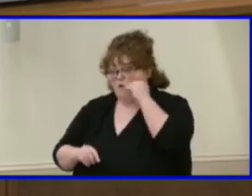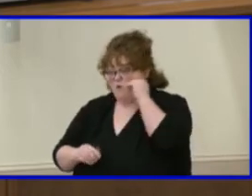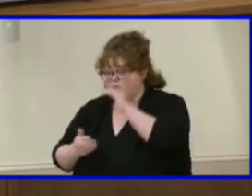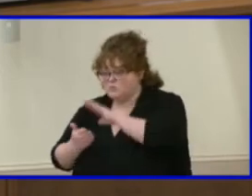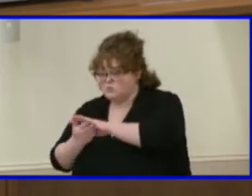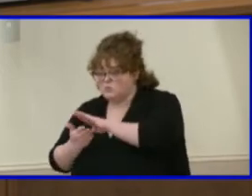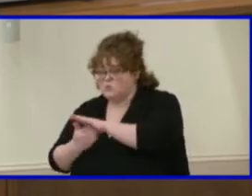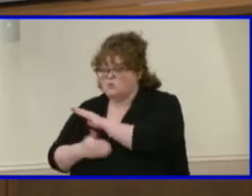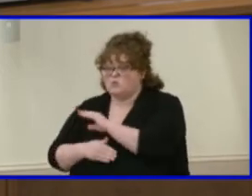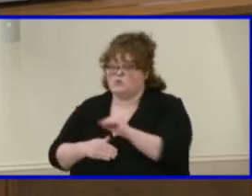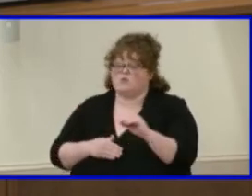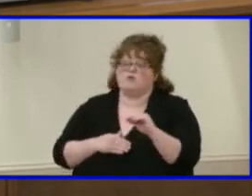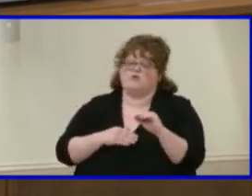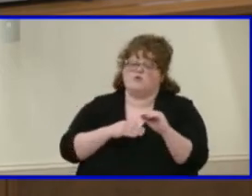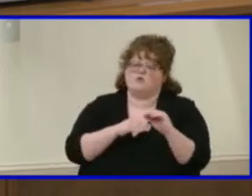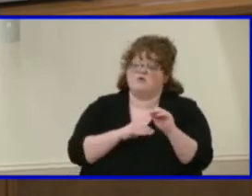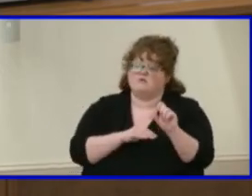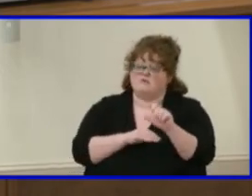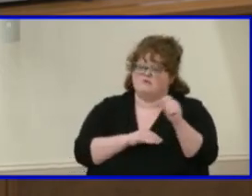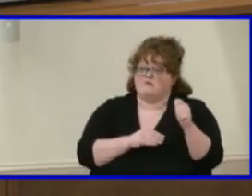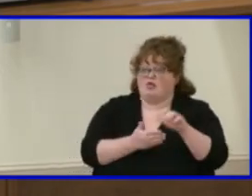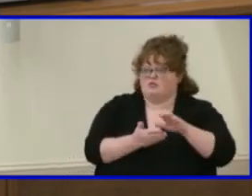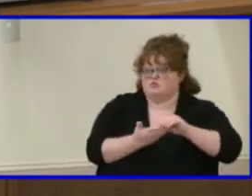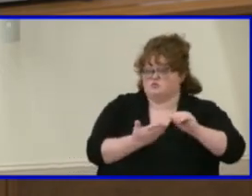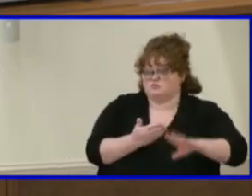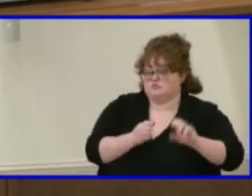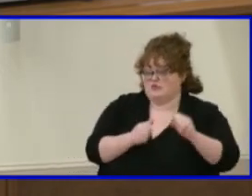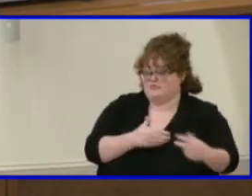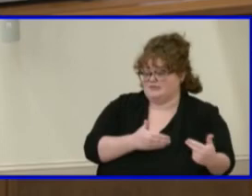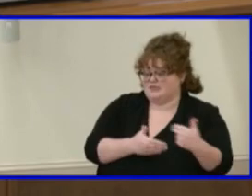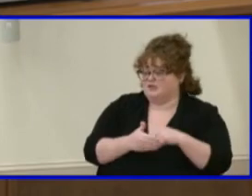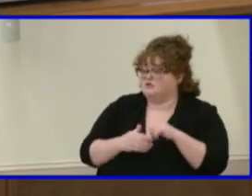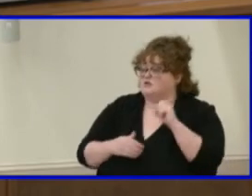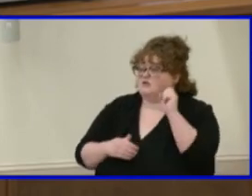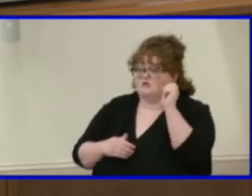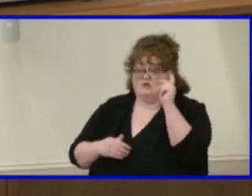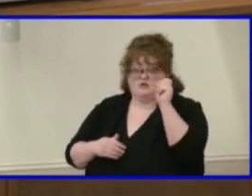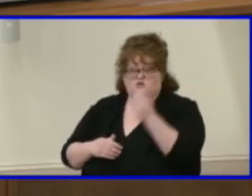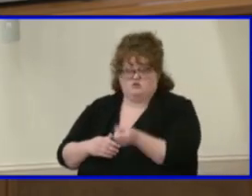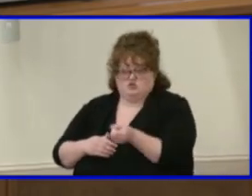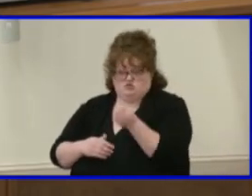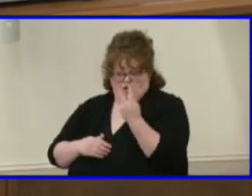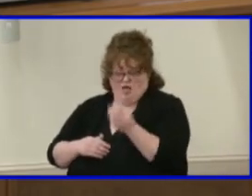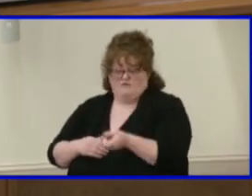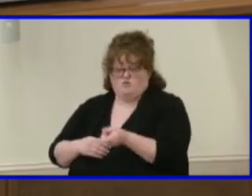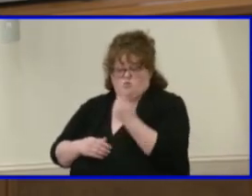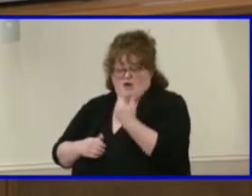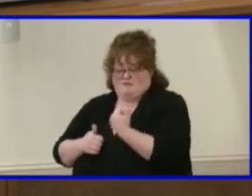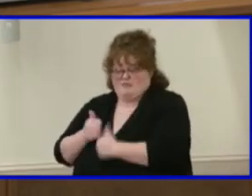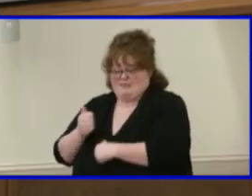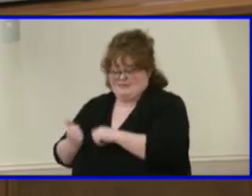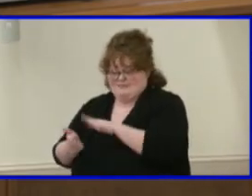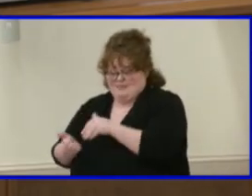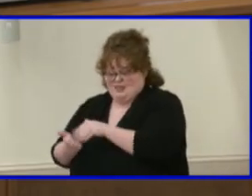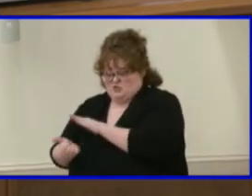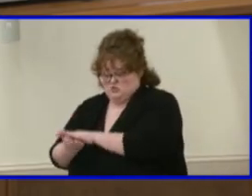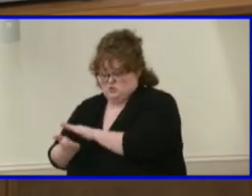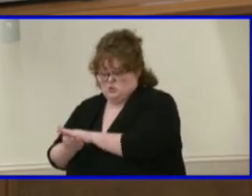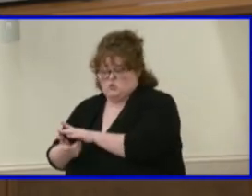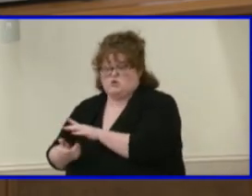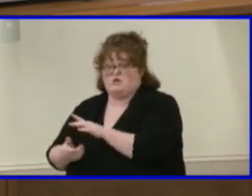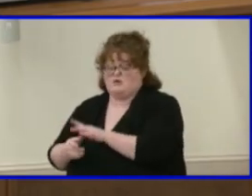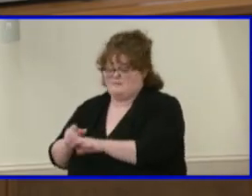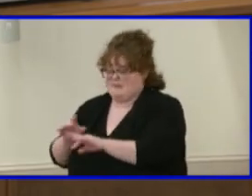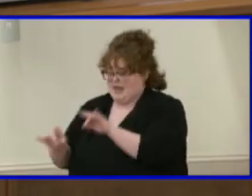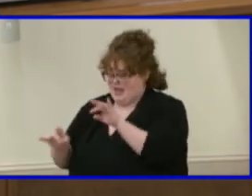our choice in that part is to have the 12 front one from each middle school, and then we use kind of their rank from there. Yes, exactly.